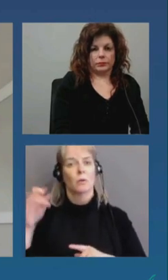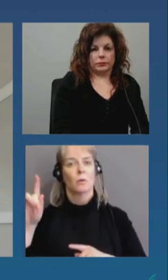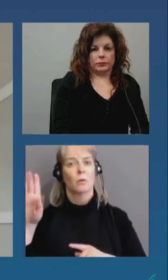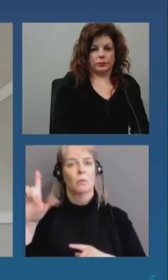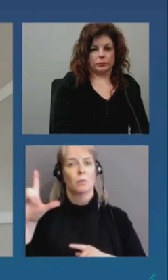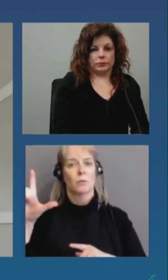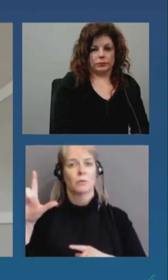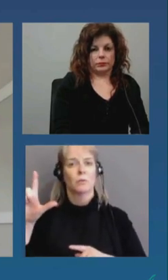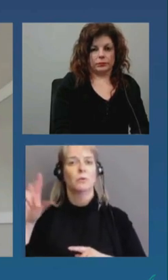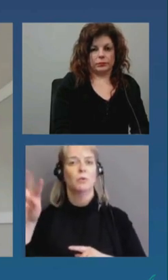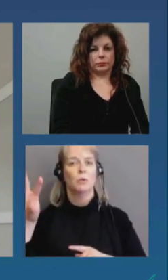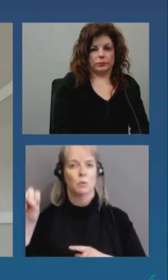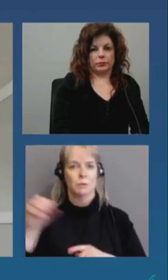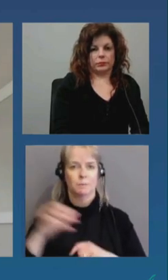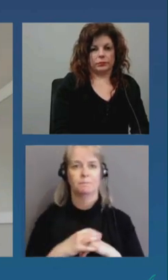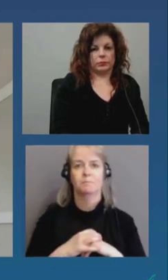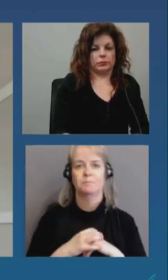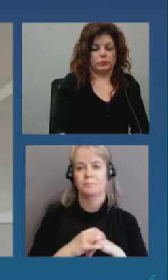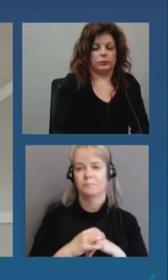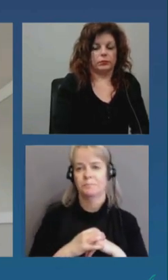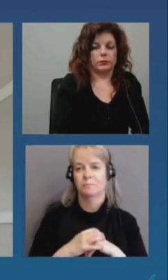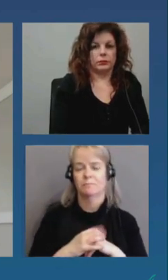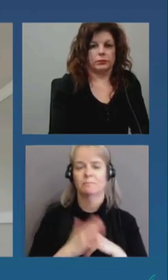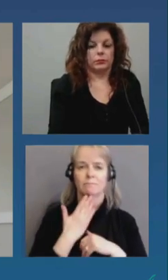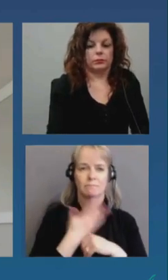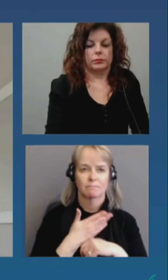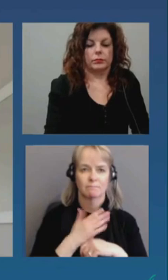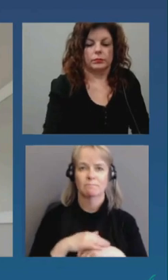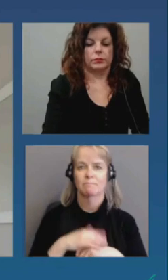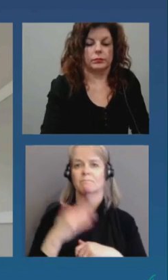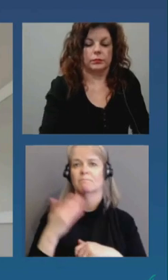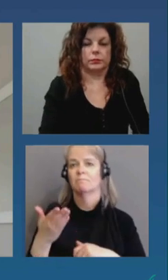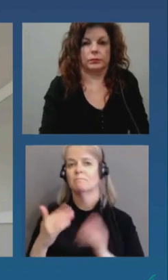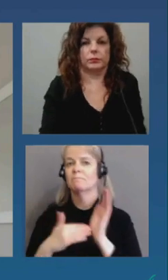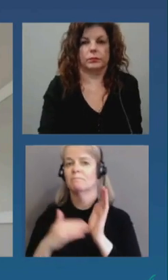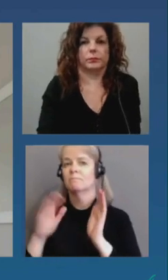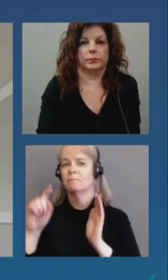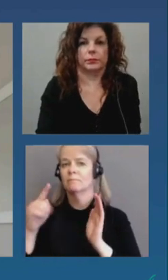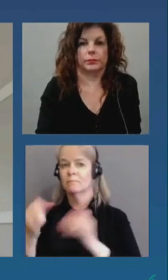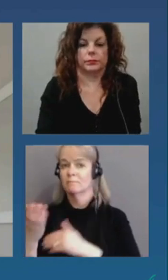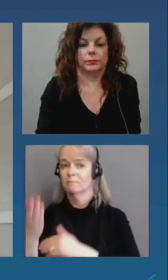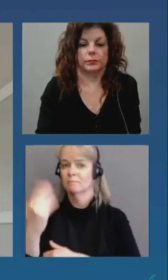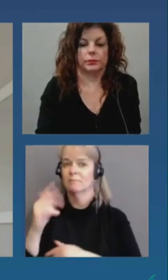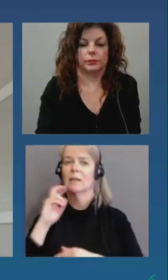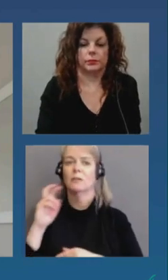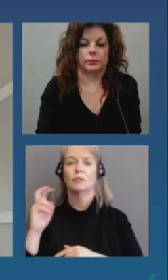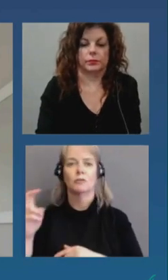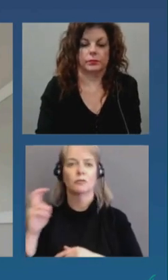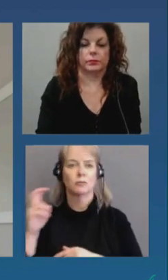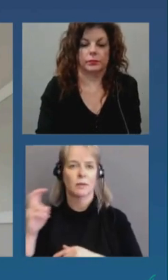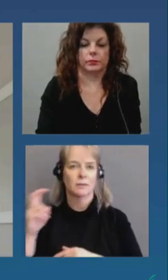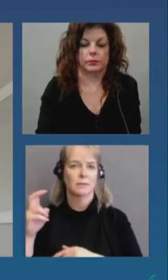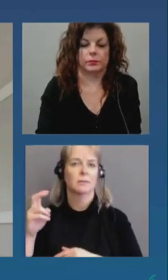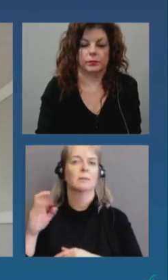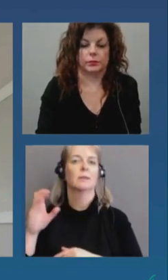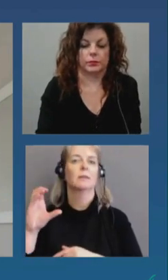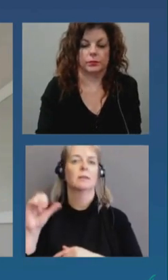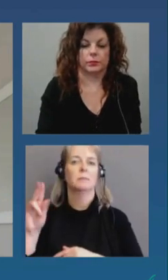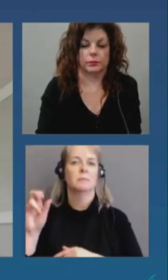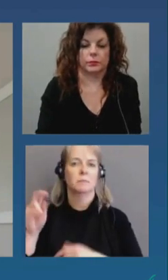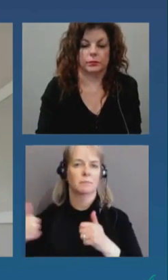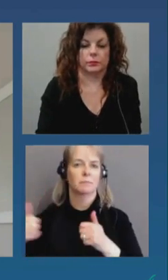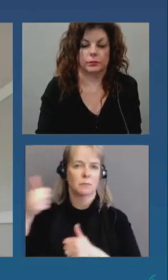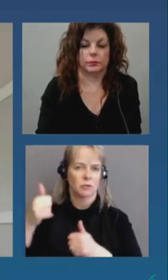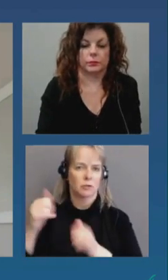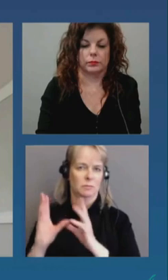uh thanks very much um dr etchers this morning at the transit commission meeting um there was a motion pass that would